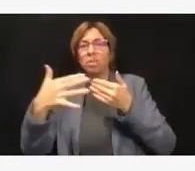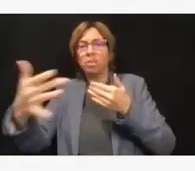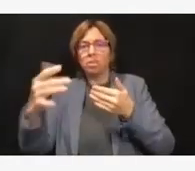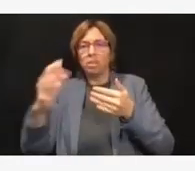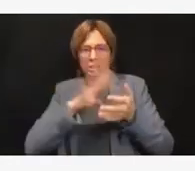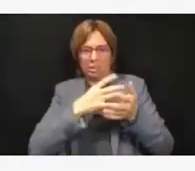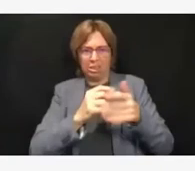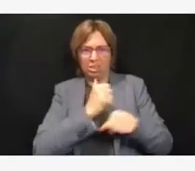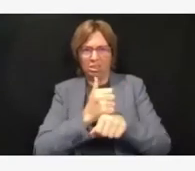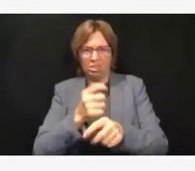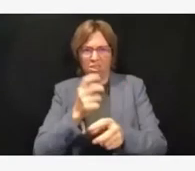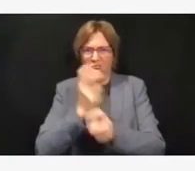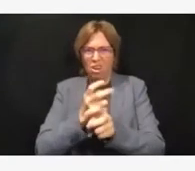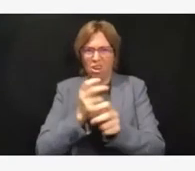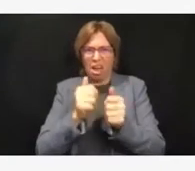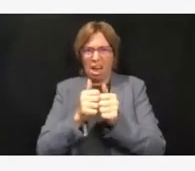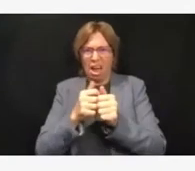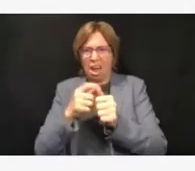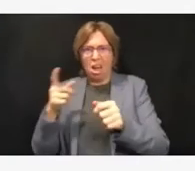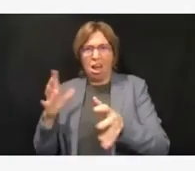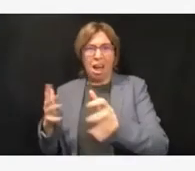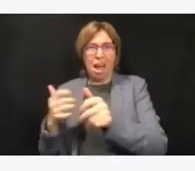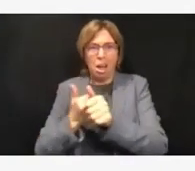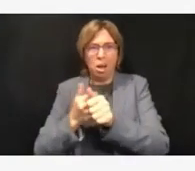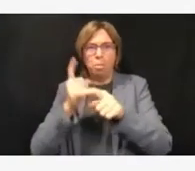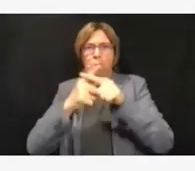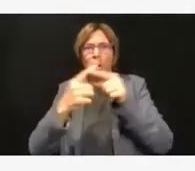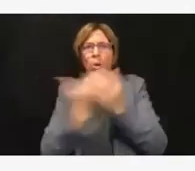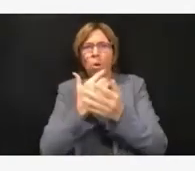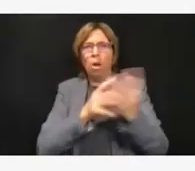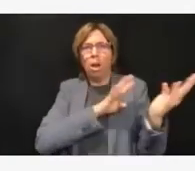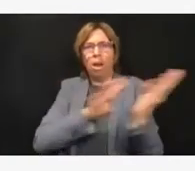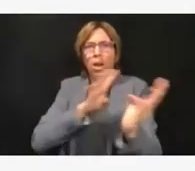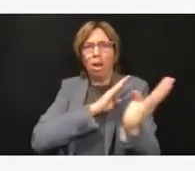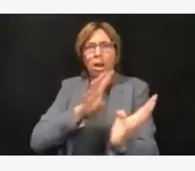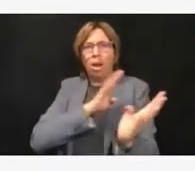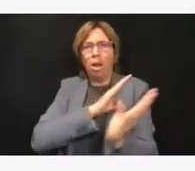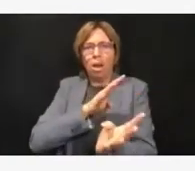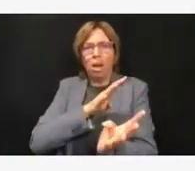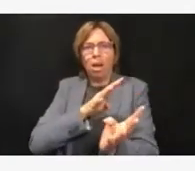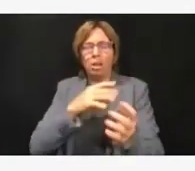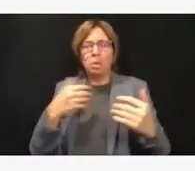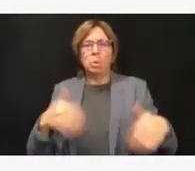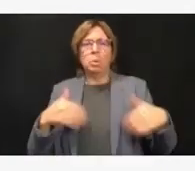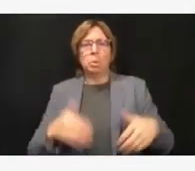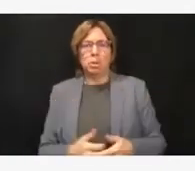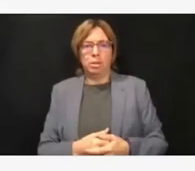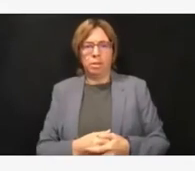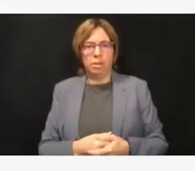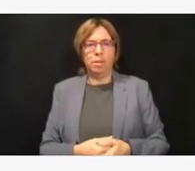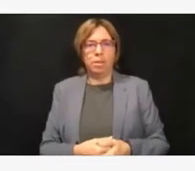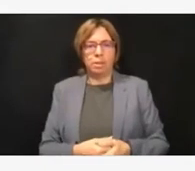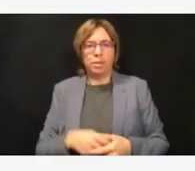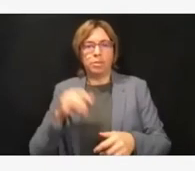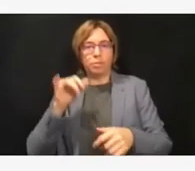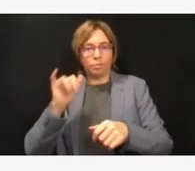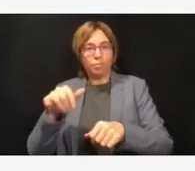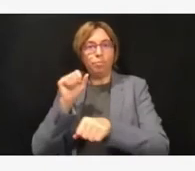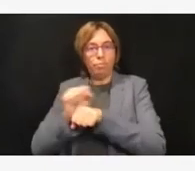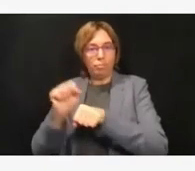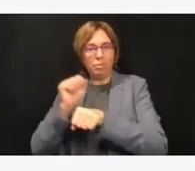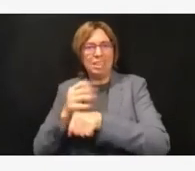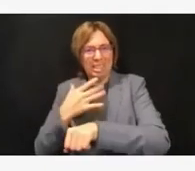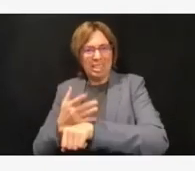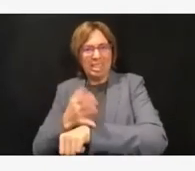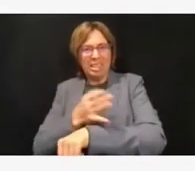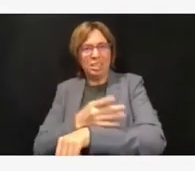If we ran our operating rooms at 120%, right, we staffed them up, we ran them on weekends, we ran them longer